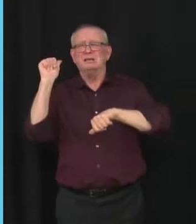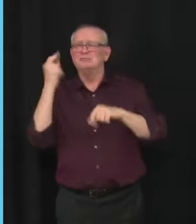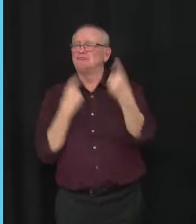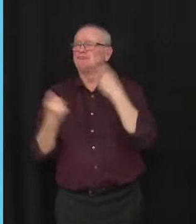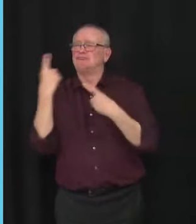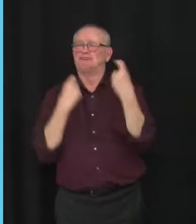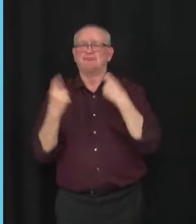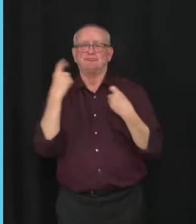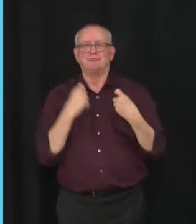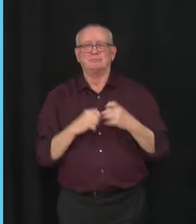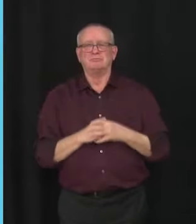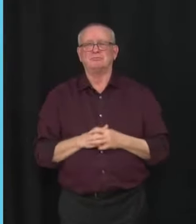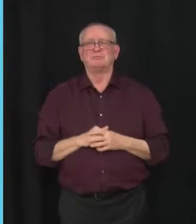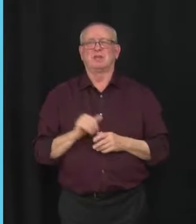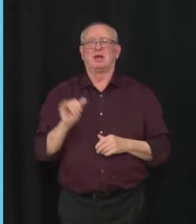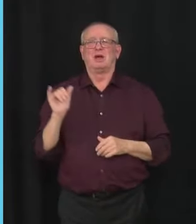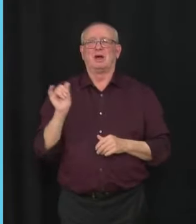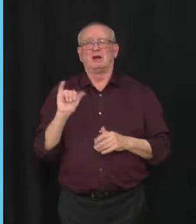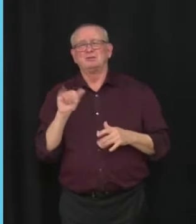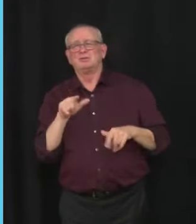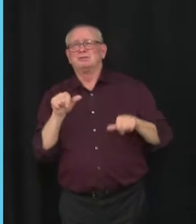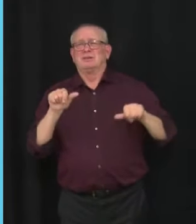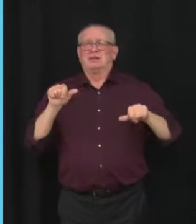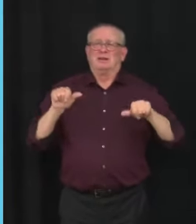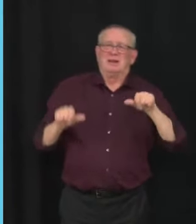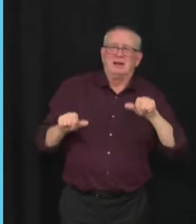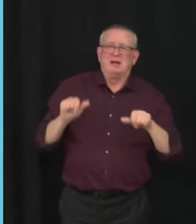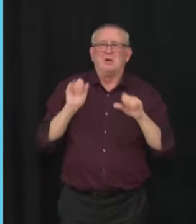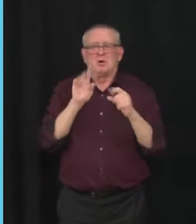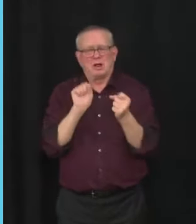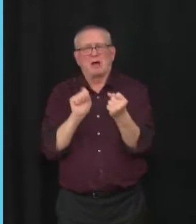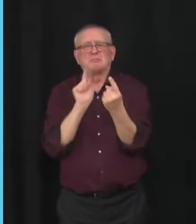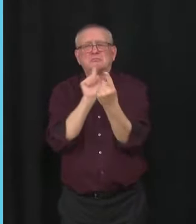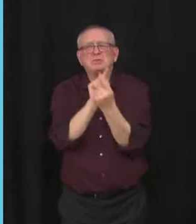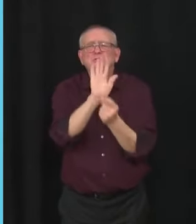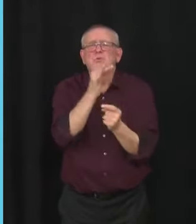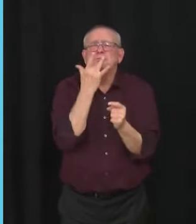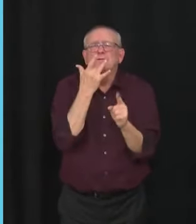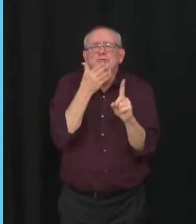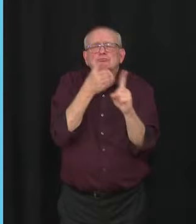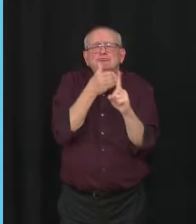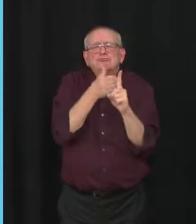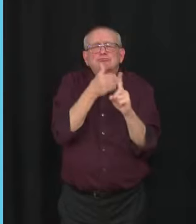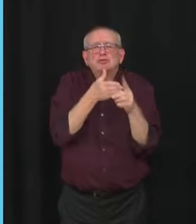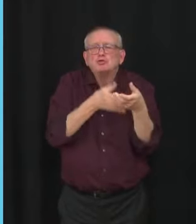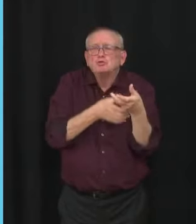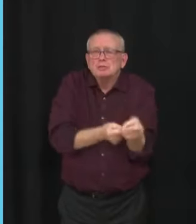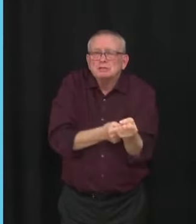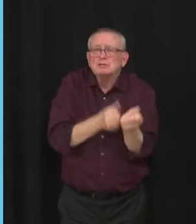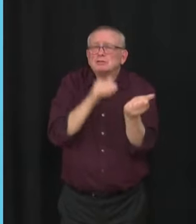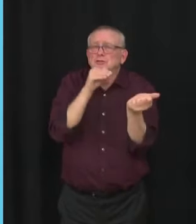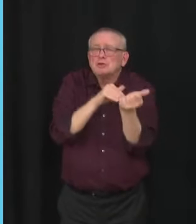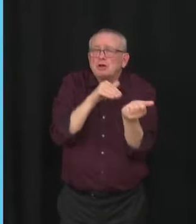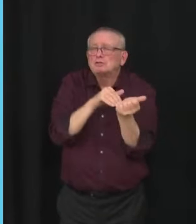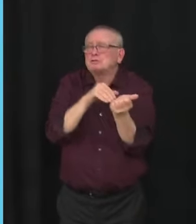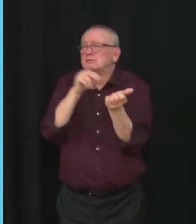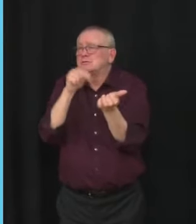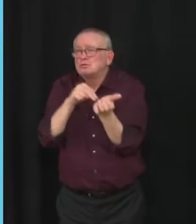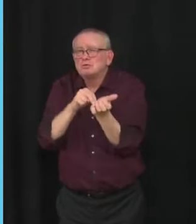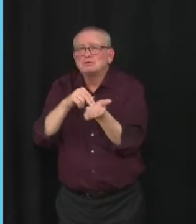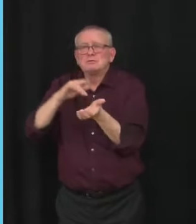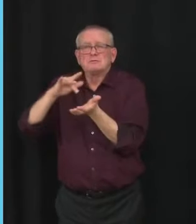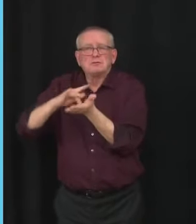a healthcare professional for information about the pediatric vaccines. They can answer your questions and help make sense of the data.